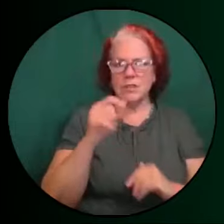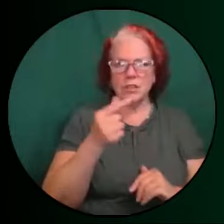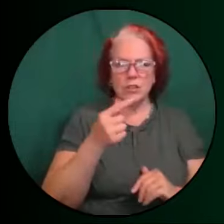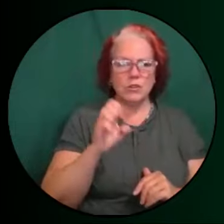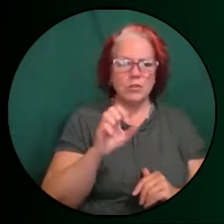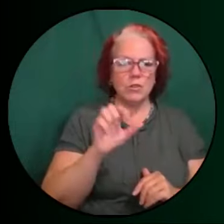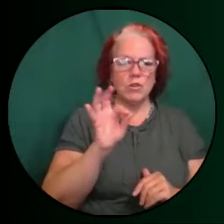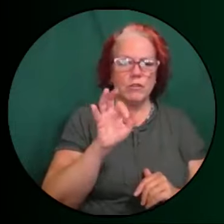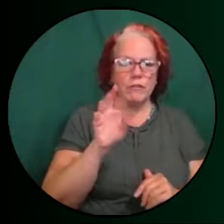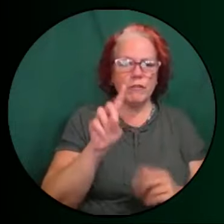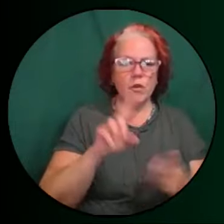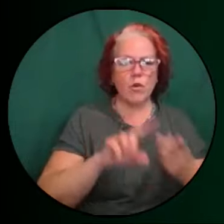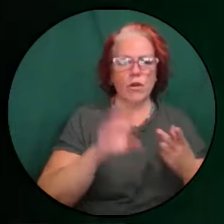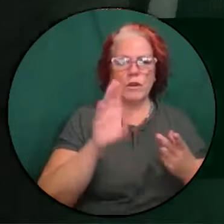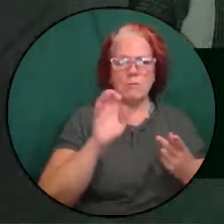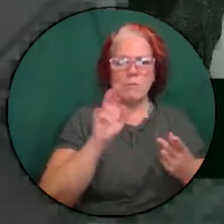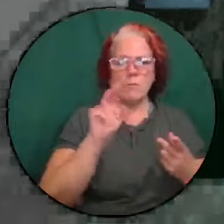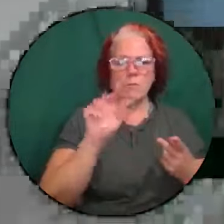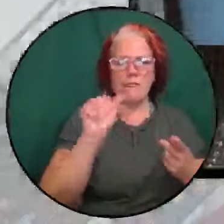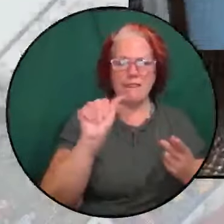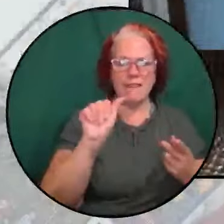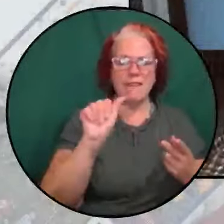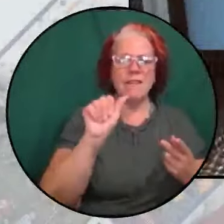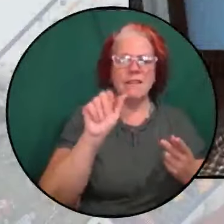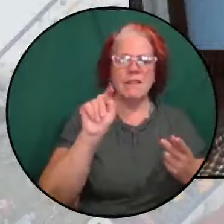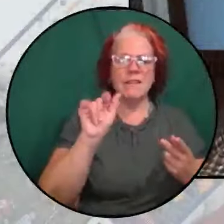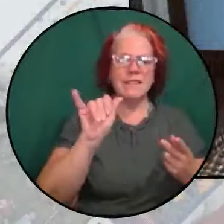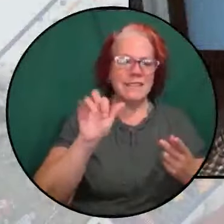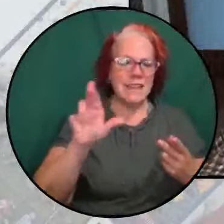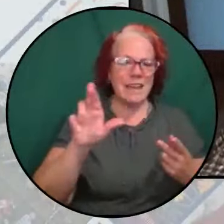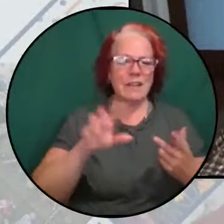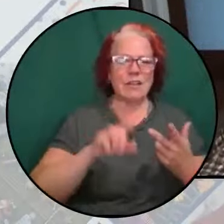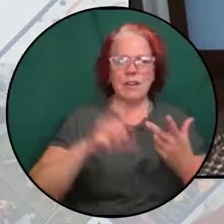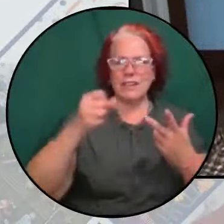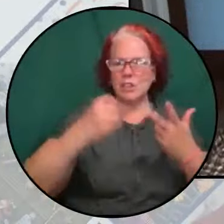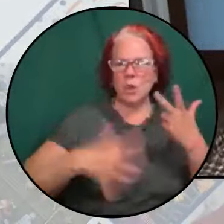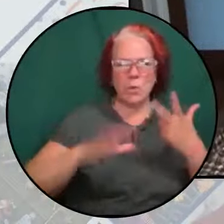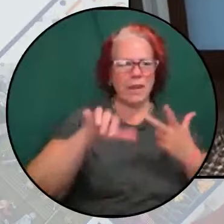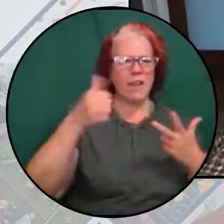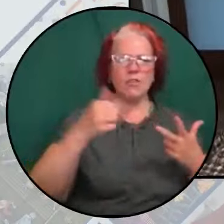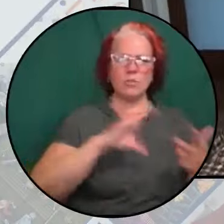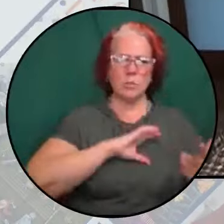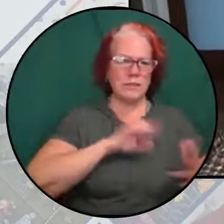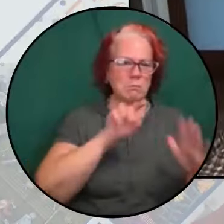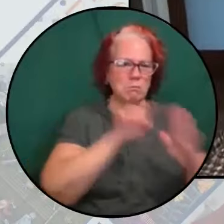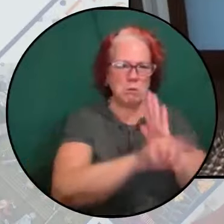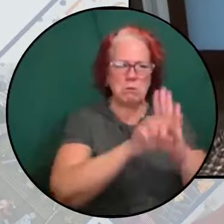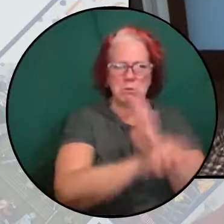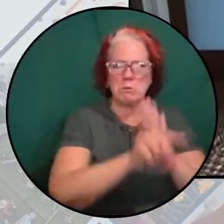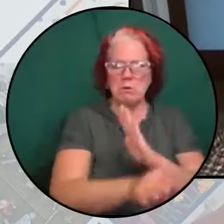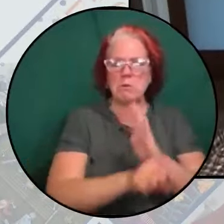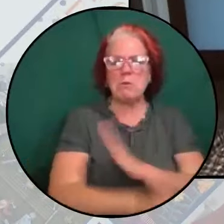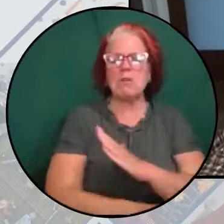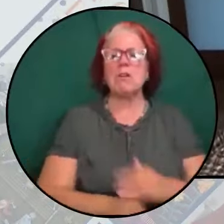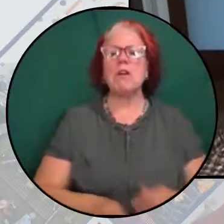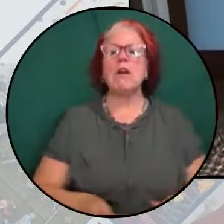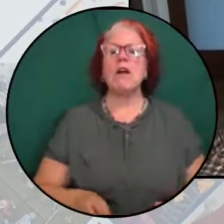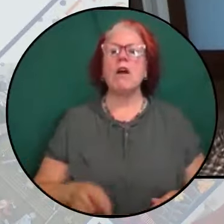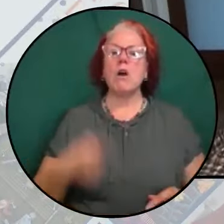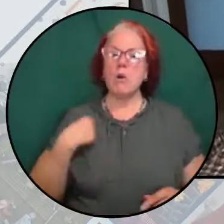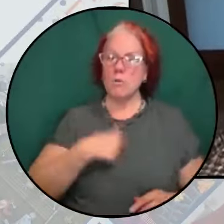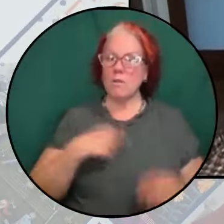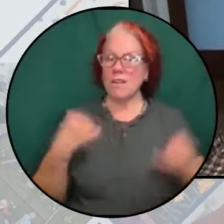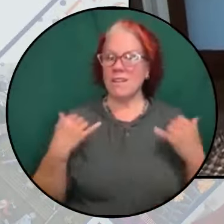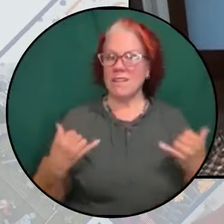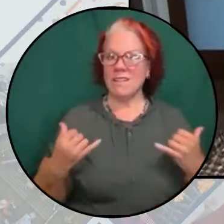Breonna Taylor and so many others. But we recognized that we had to